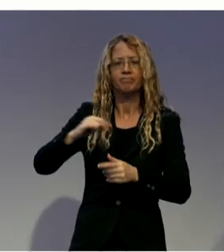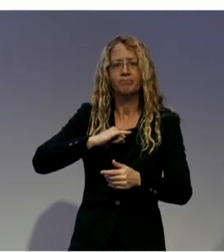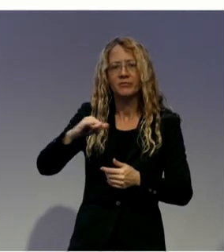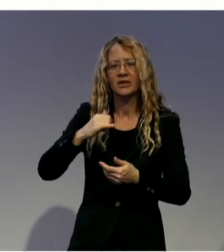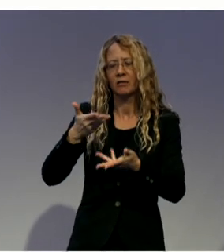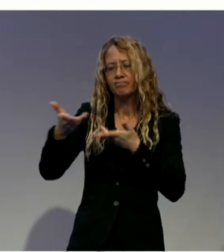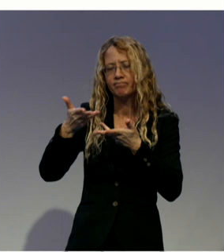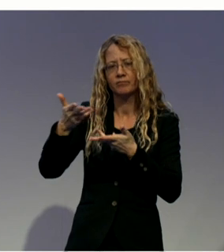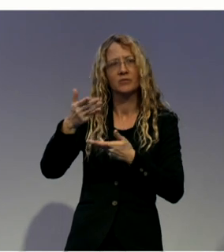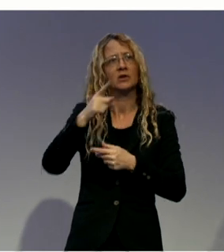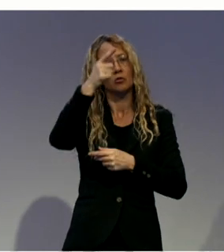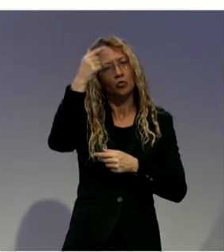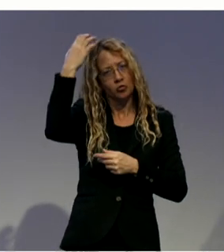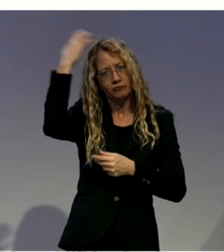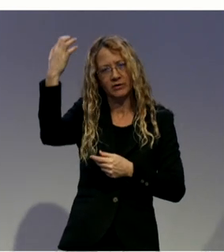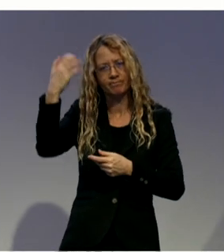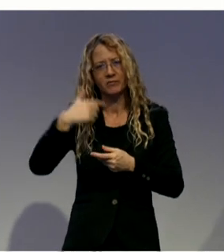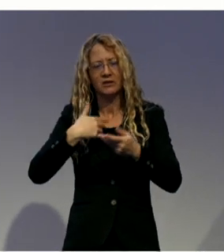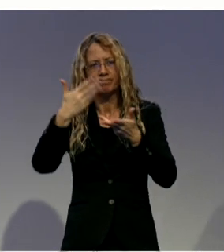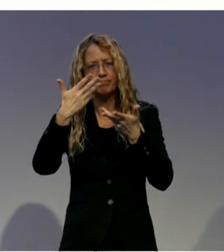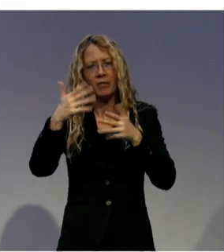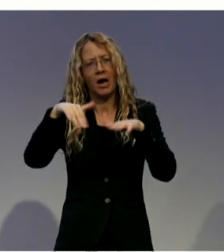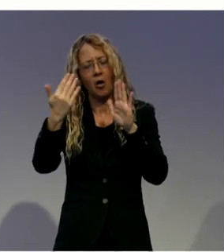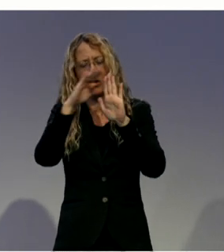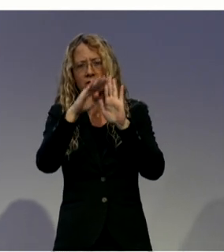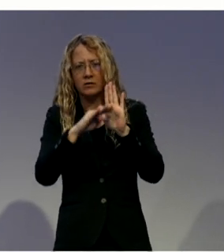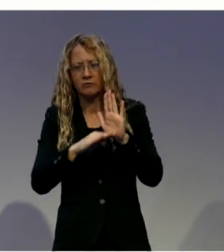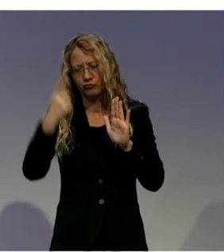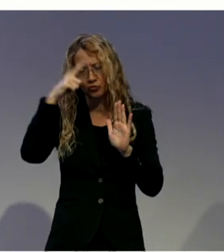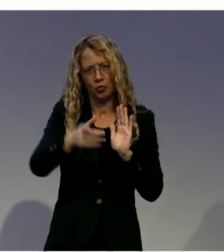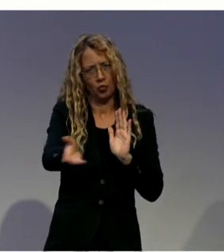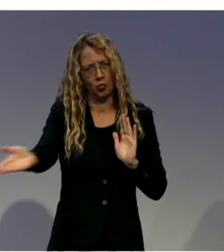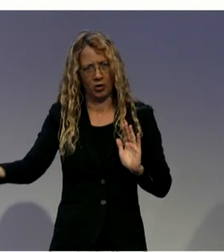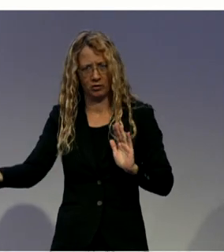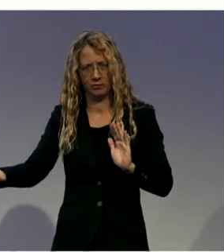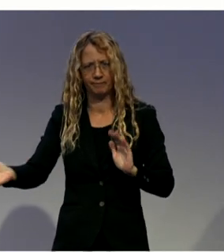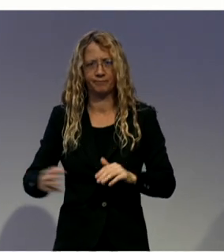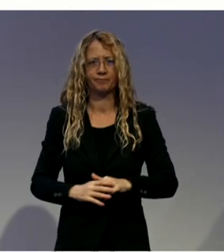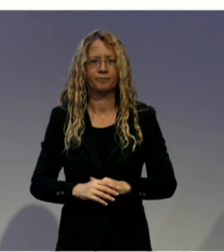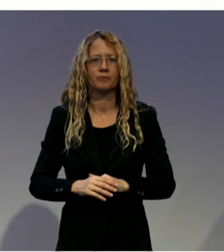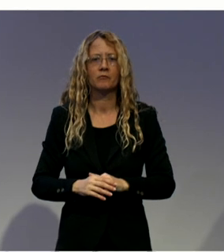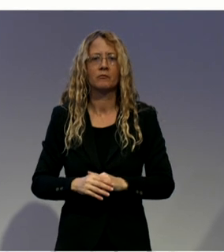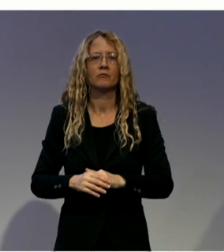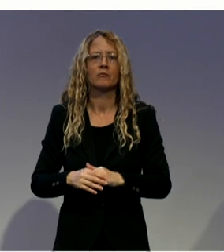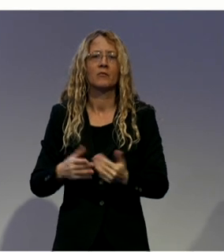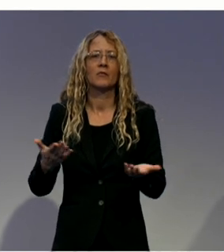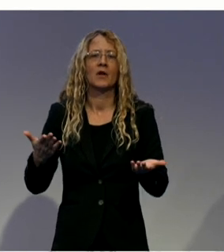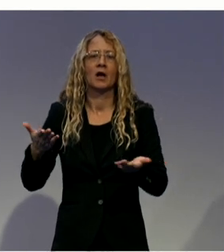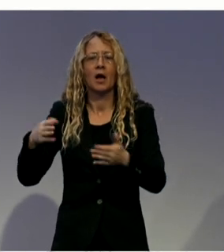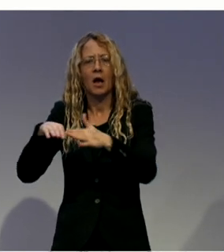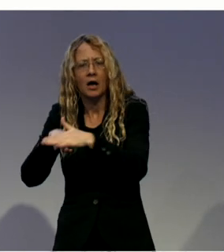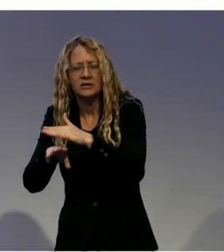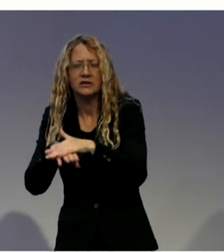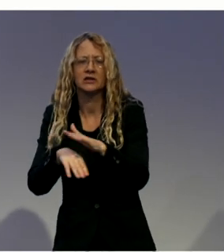disability. So that would be federal and provincial accessibility legislation and the BC